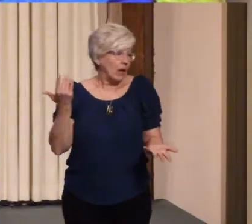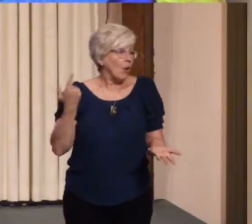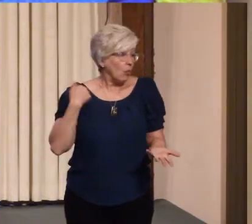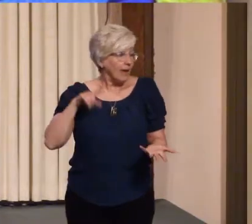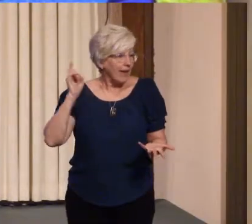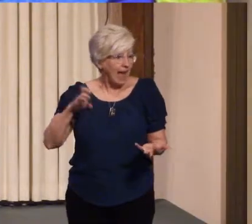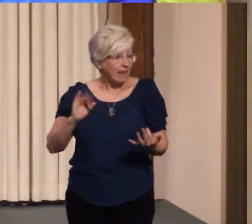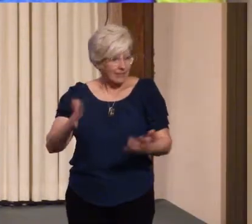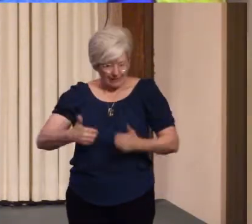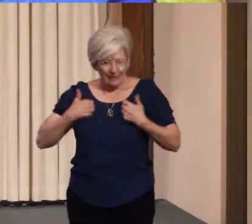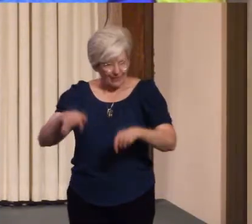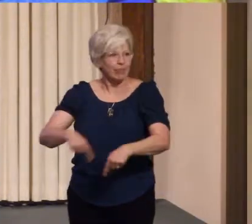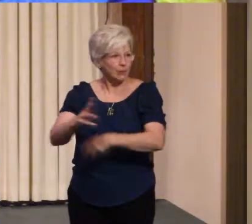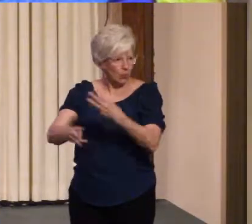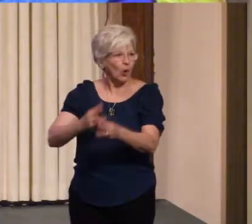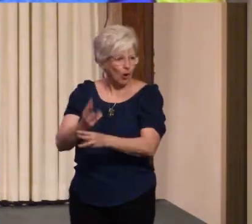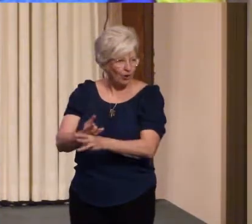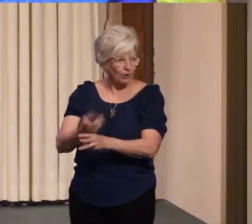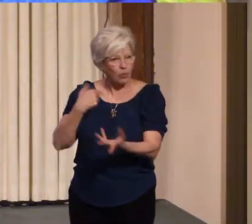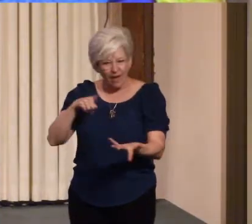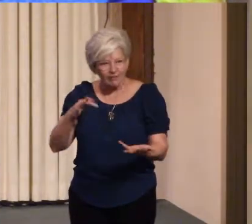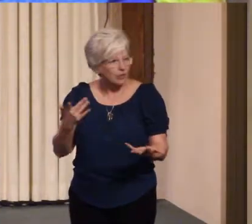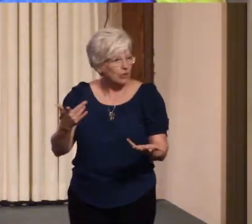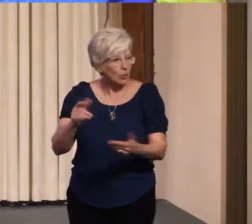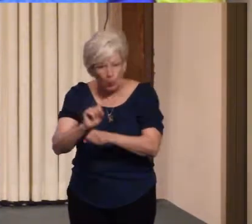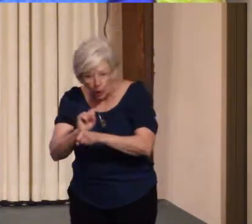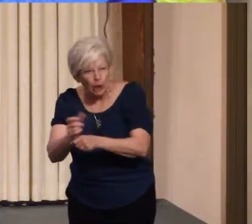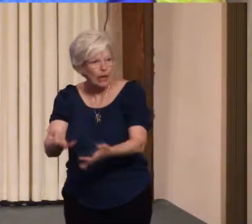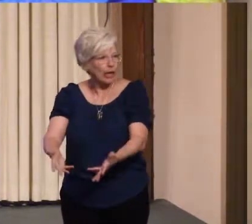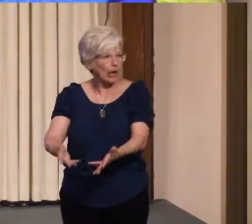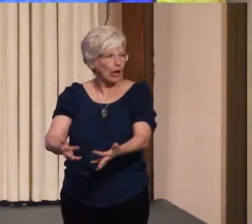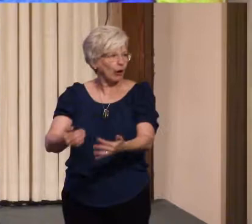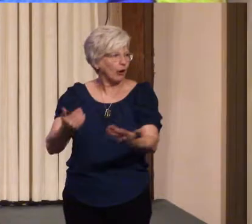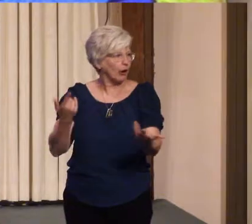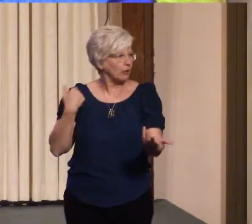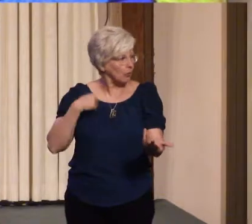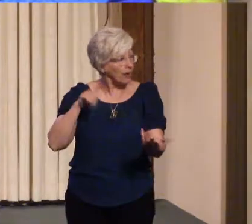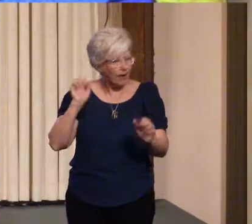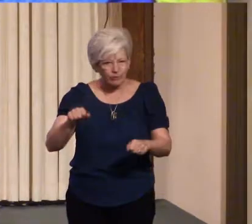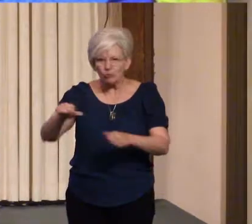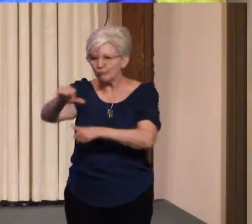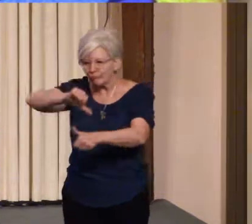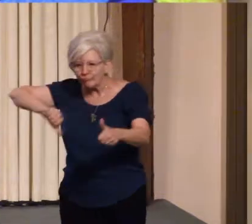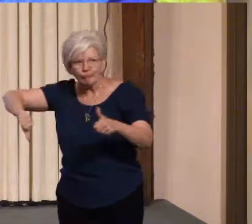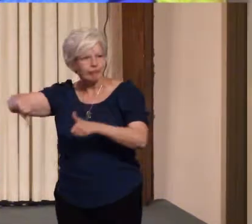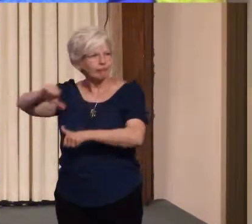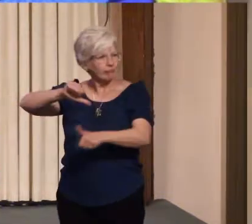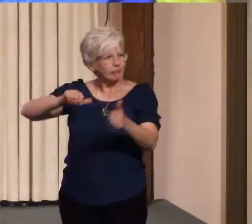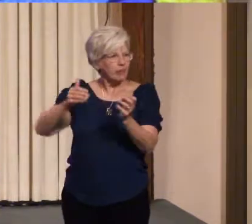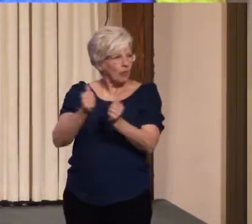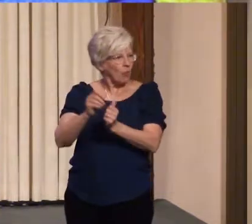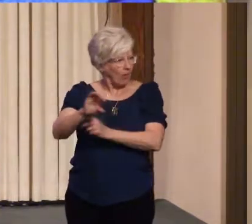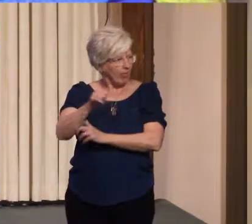in this world. We have to work in this world. We have to reach out to each other in this world.